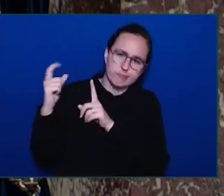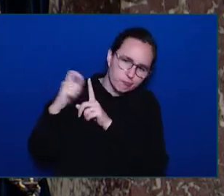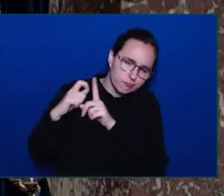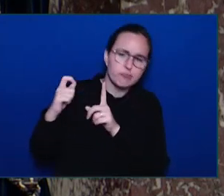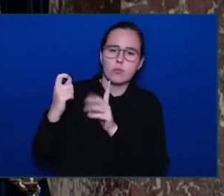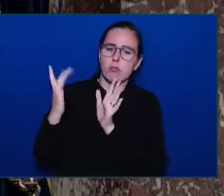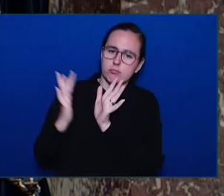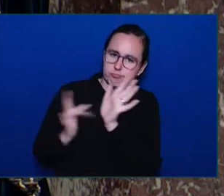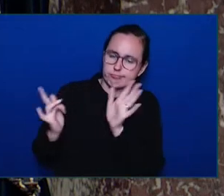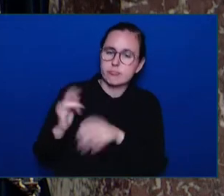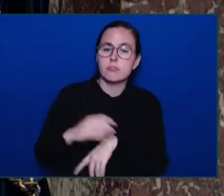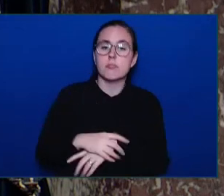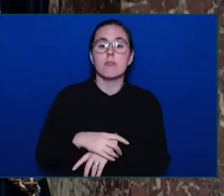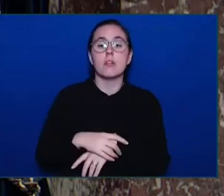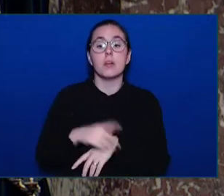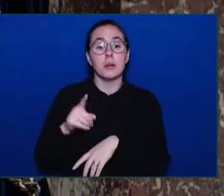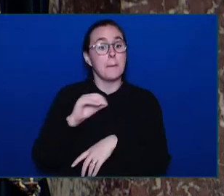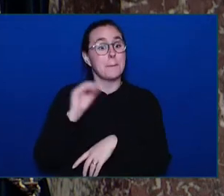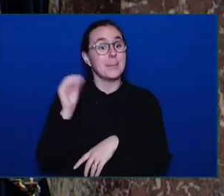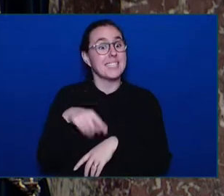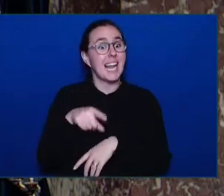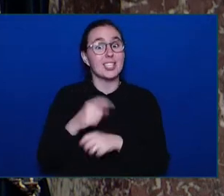and LGBTQ and Two-Spirit people.